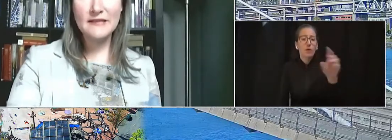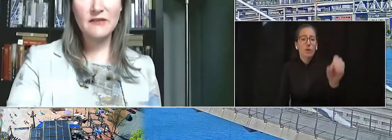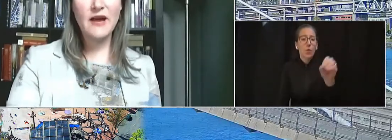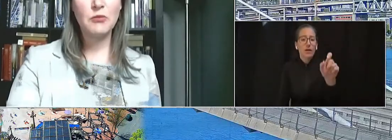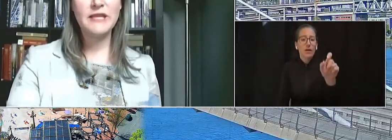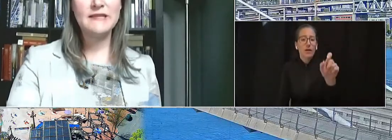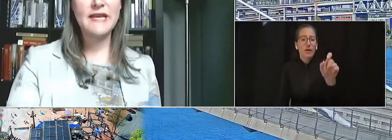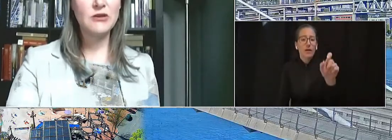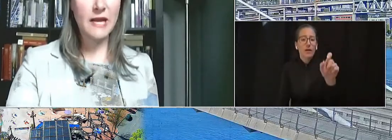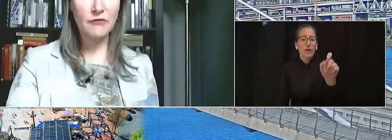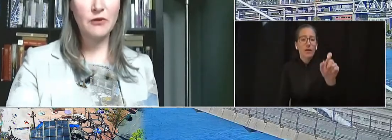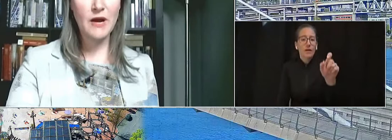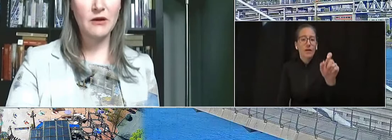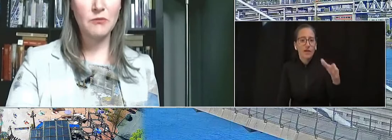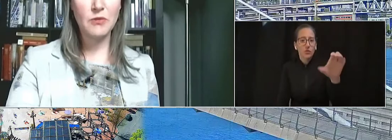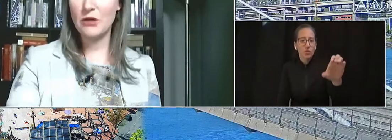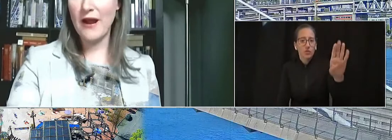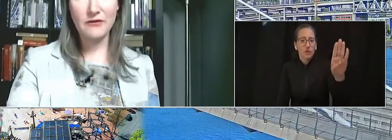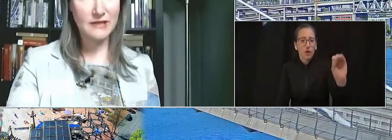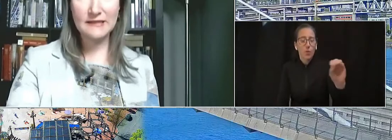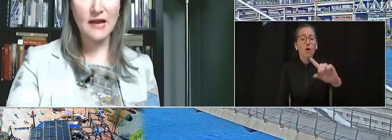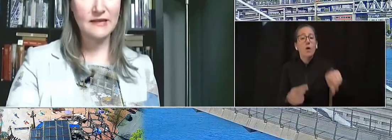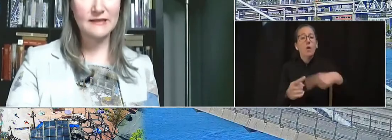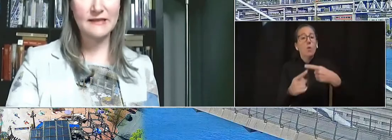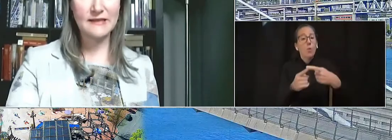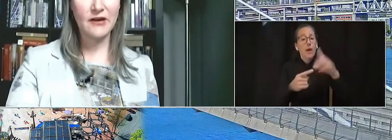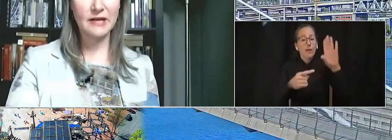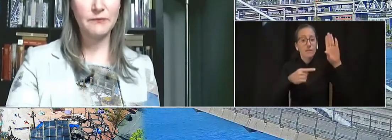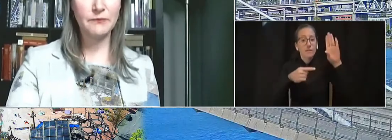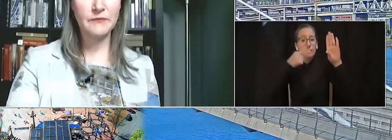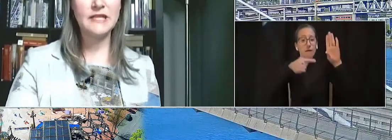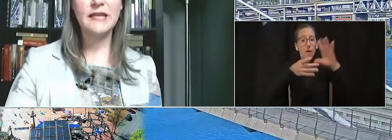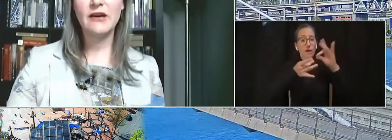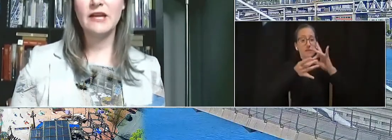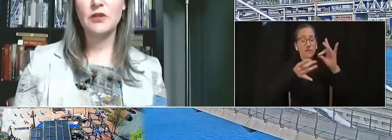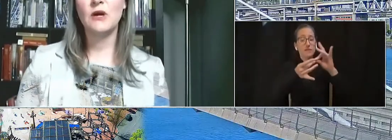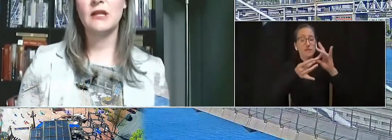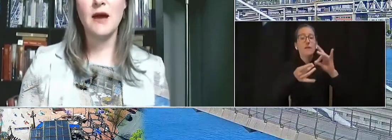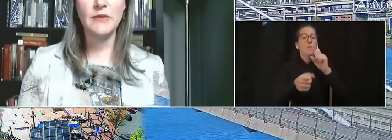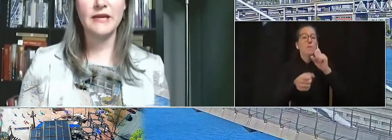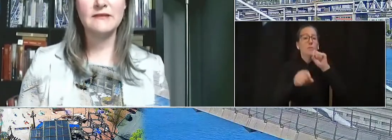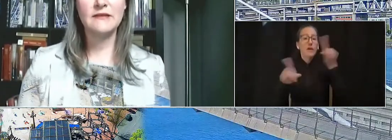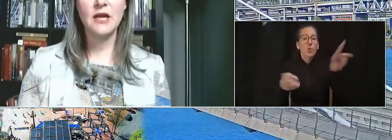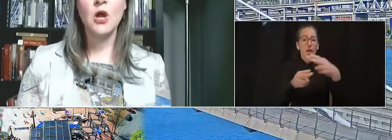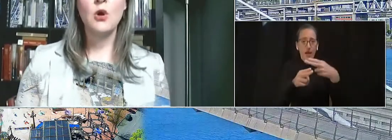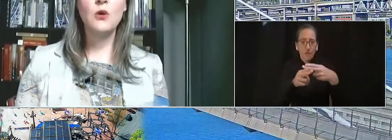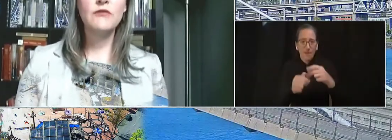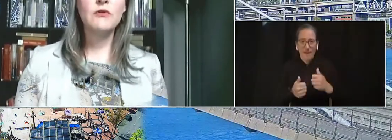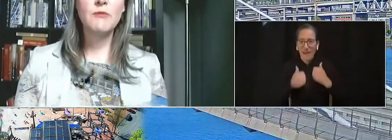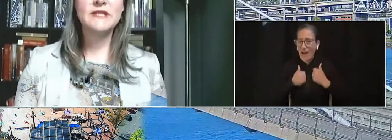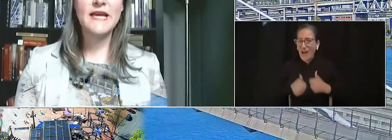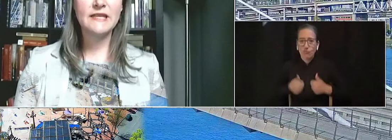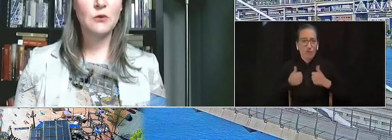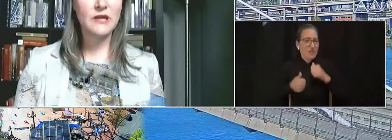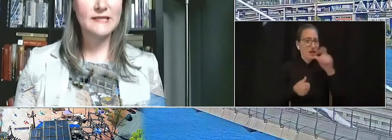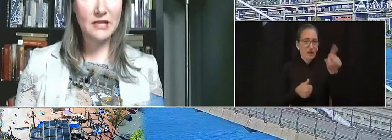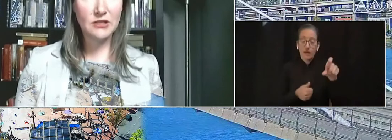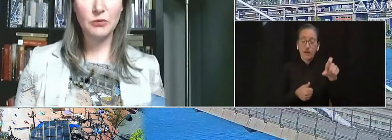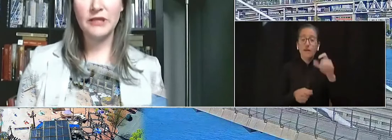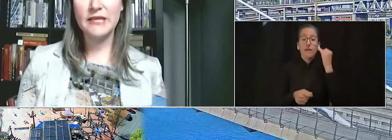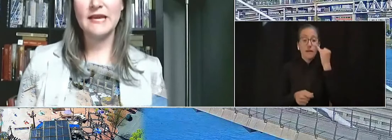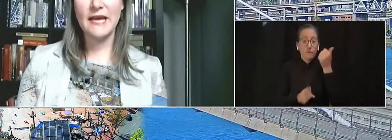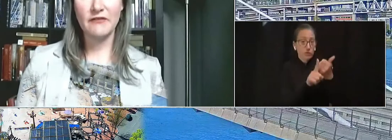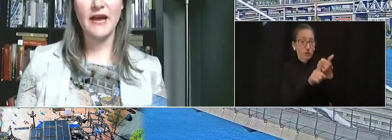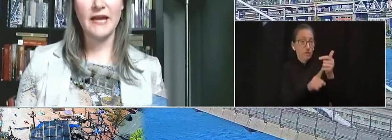When testifying, please state your name for the record, but your address is not necessary. Declare if you are a lobbyist or if you're representing an